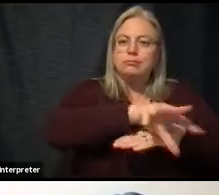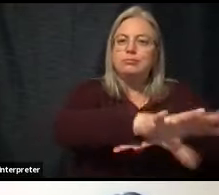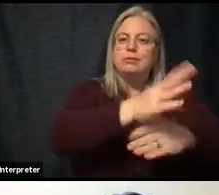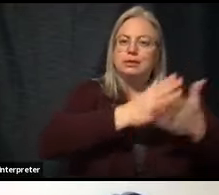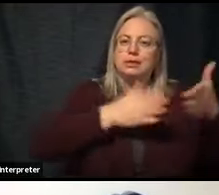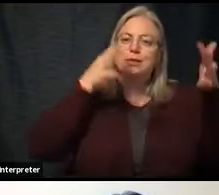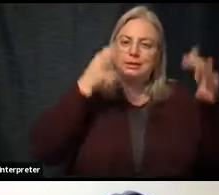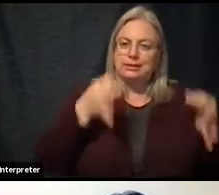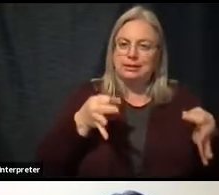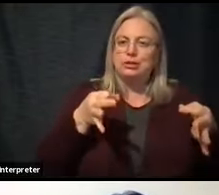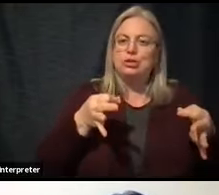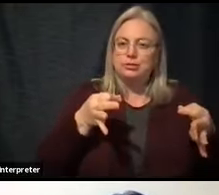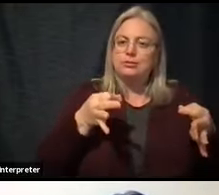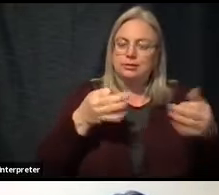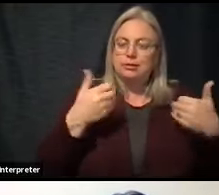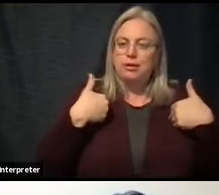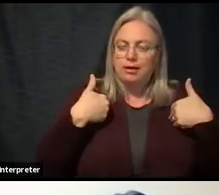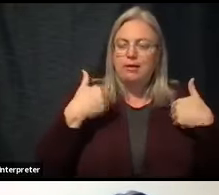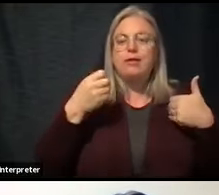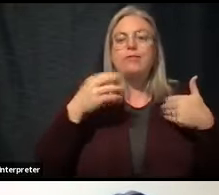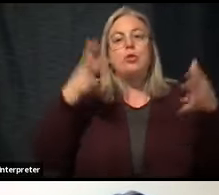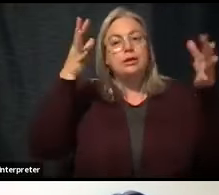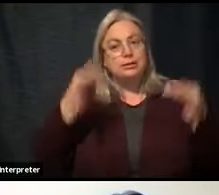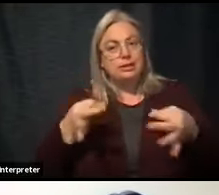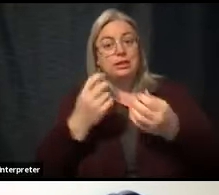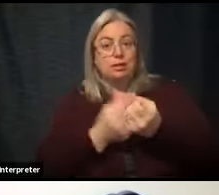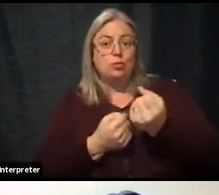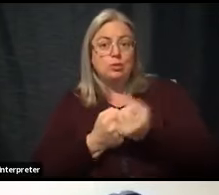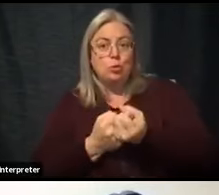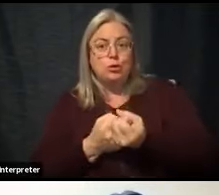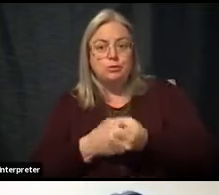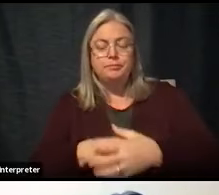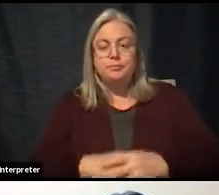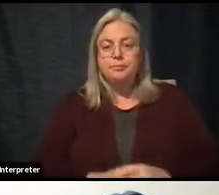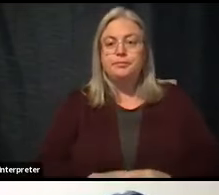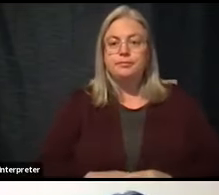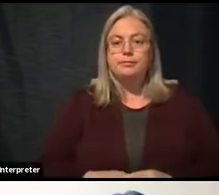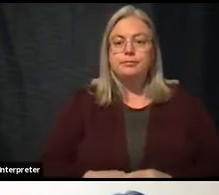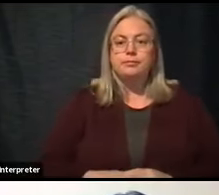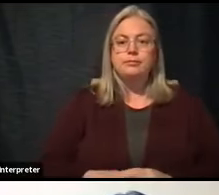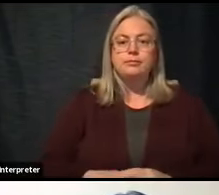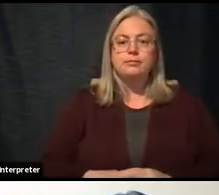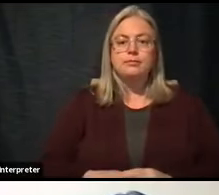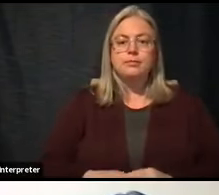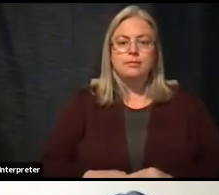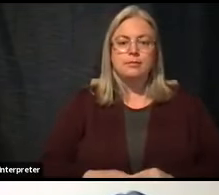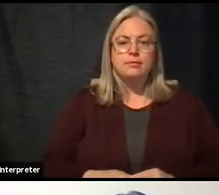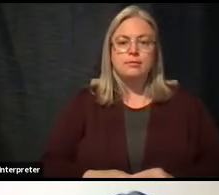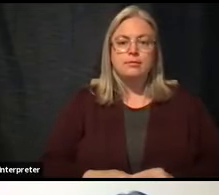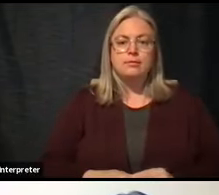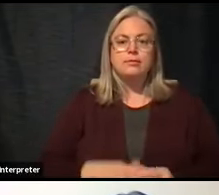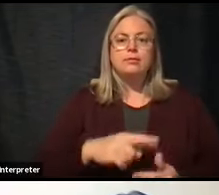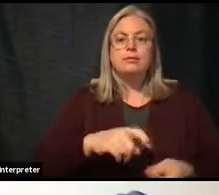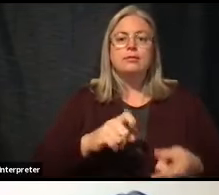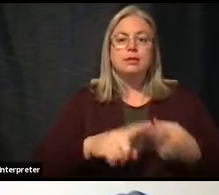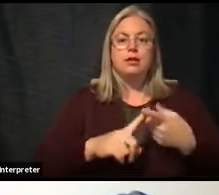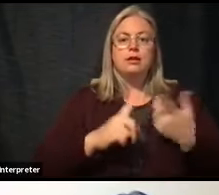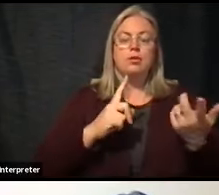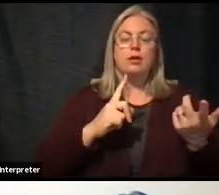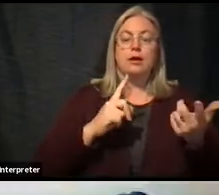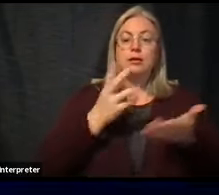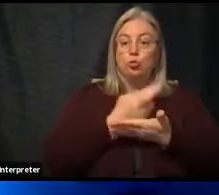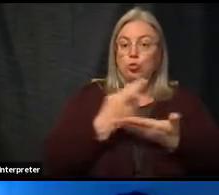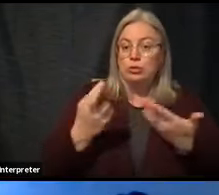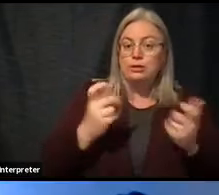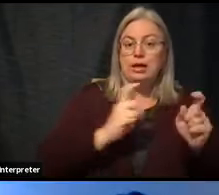decisions that we're making or decisions that we're supporting. And so, um, after we are done with, uh, allocating resources